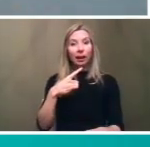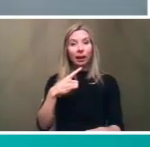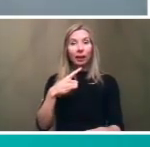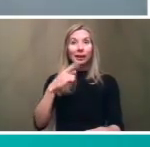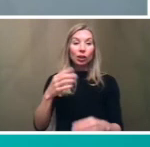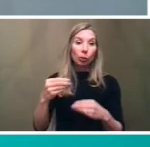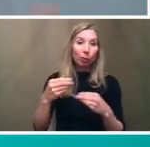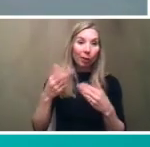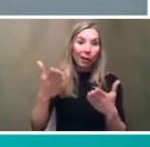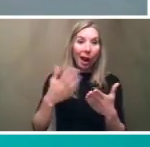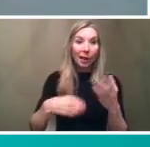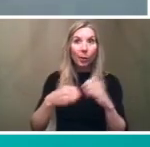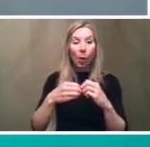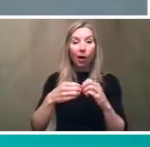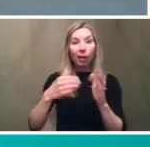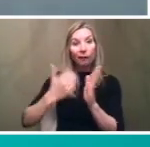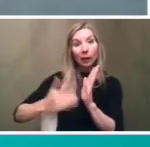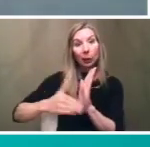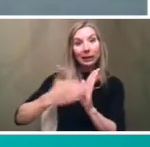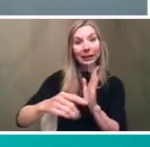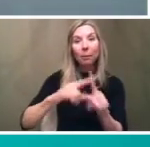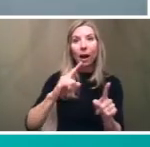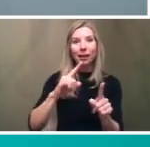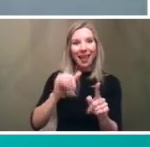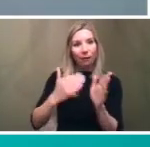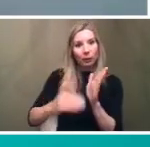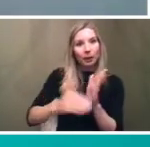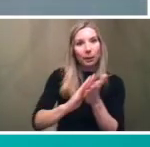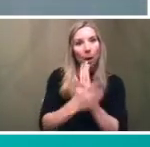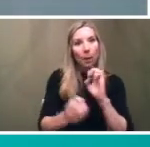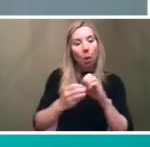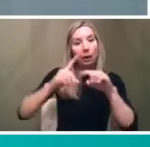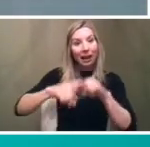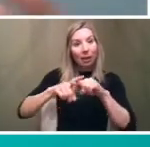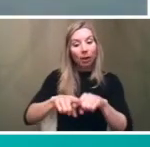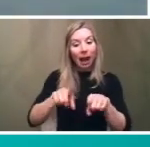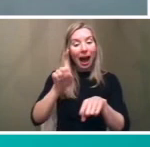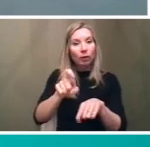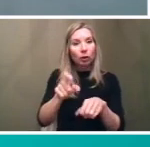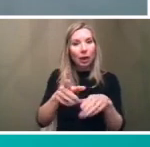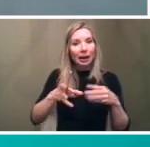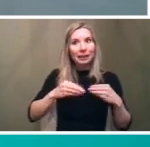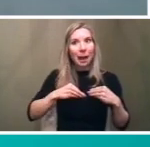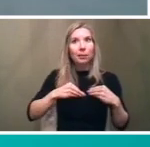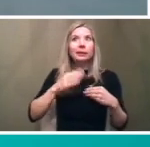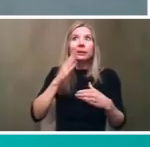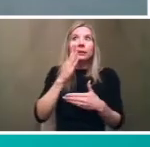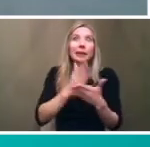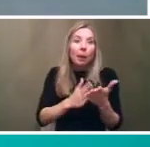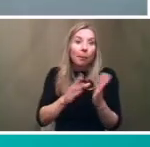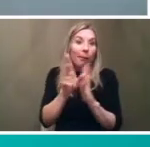frequency but to make that frequency more reliable we also have to accept that there needs to be some policy changes um